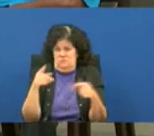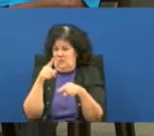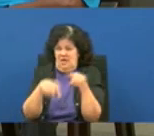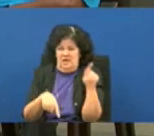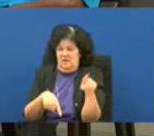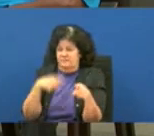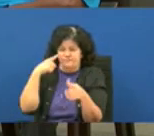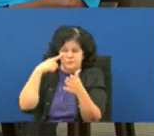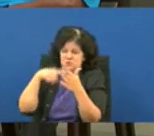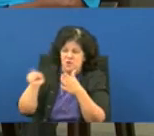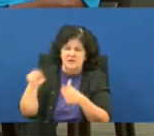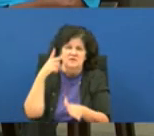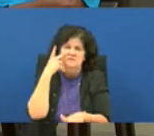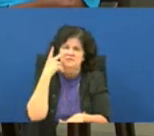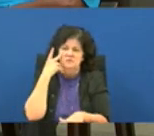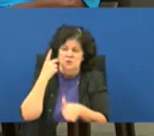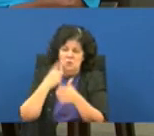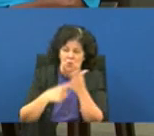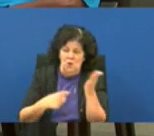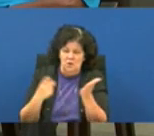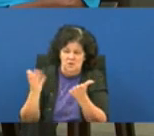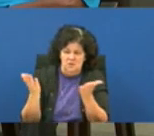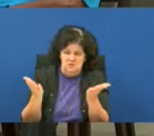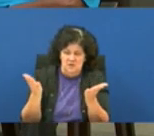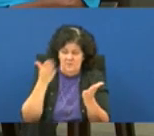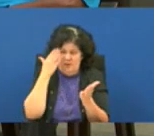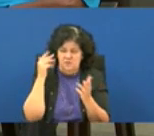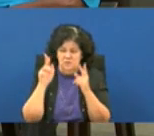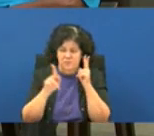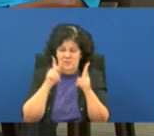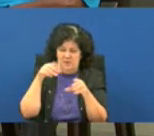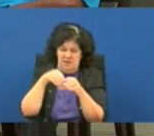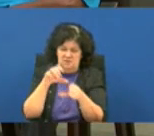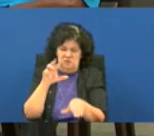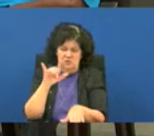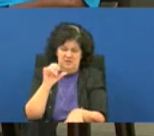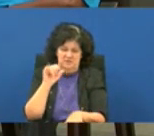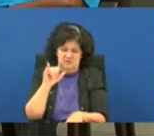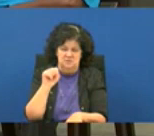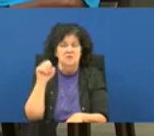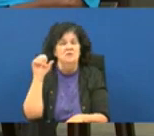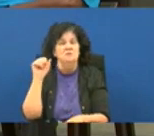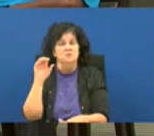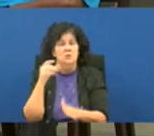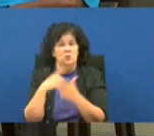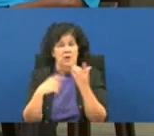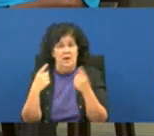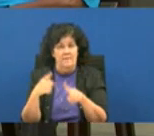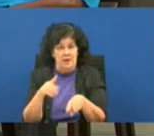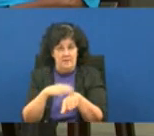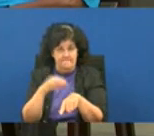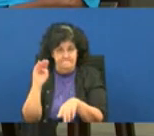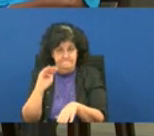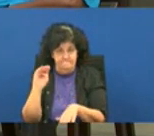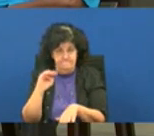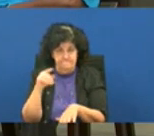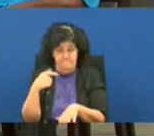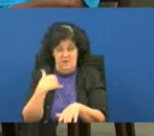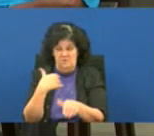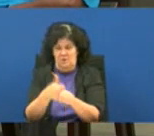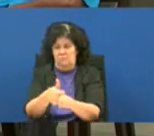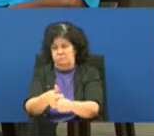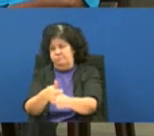see who's what services they have because again these people are in crisis so what happens on monday you have a backlog